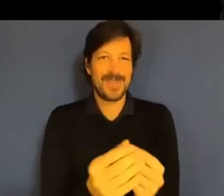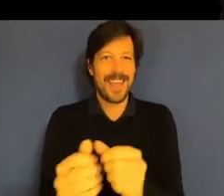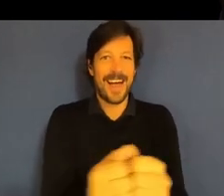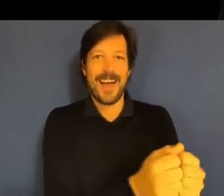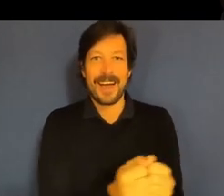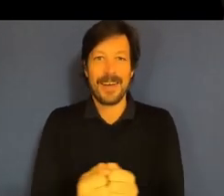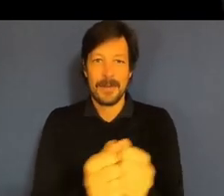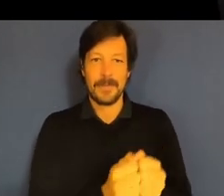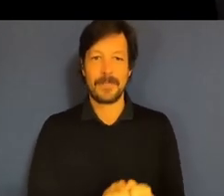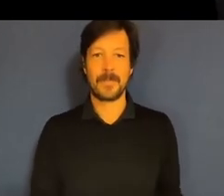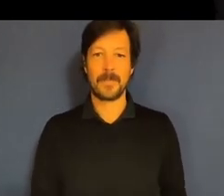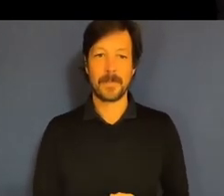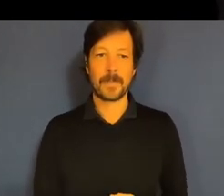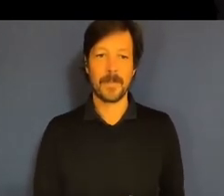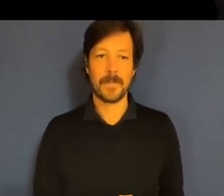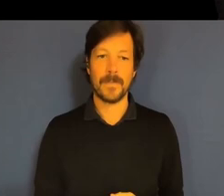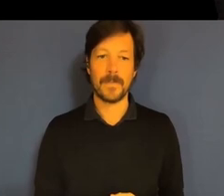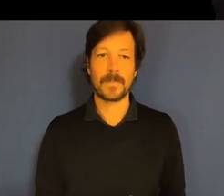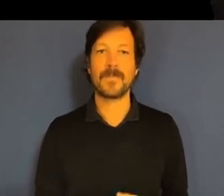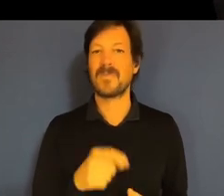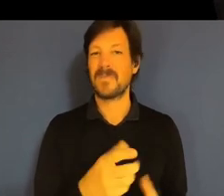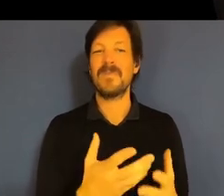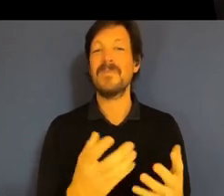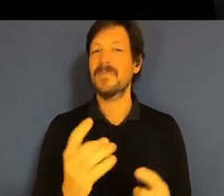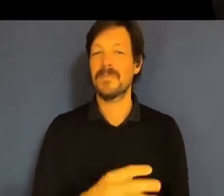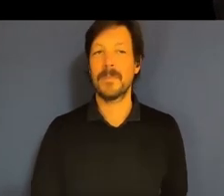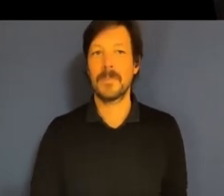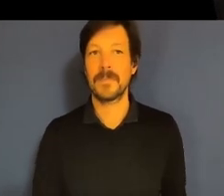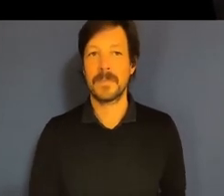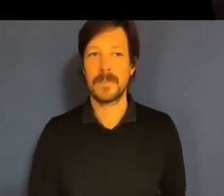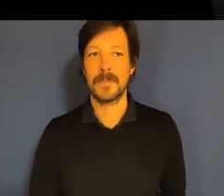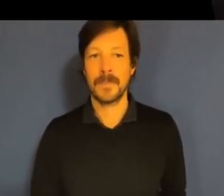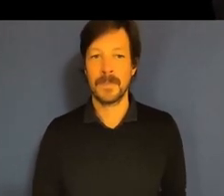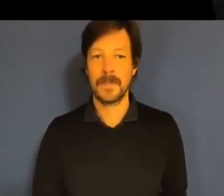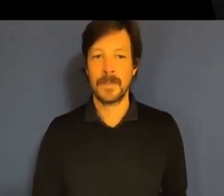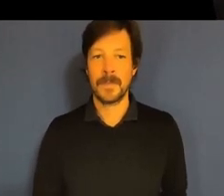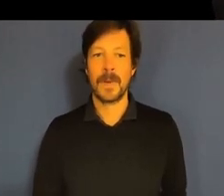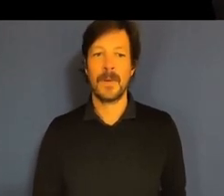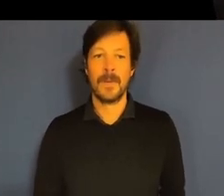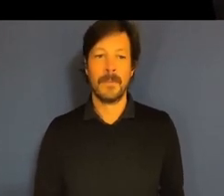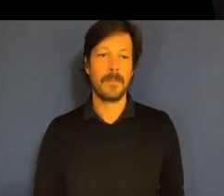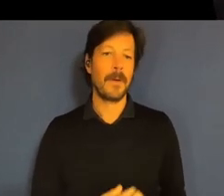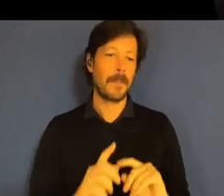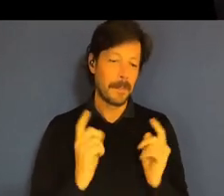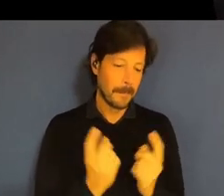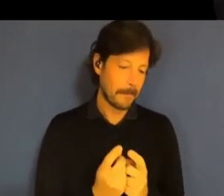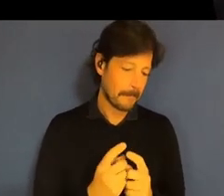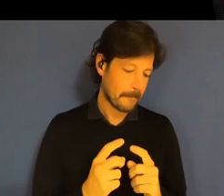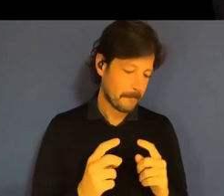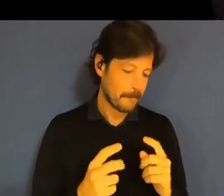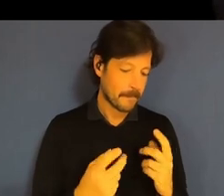And that's pretty fundamental. But if you look at the things we're looking at, we're looking at capability.